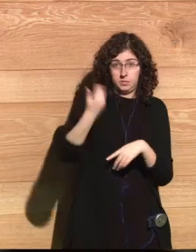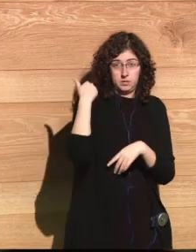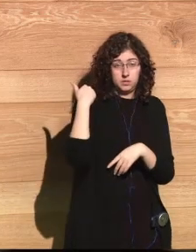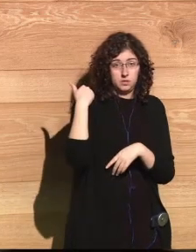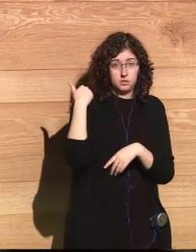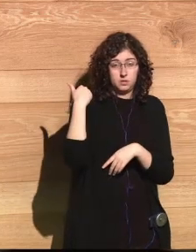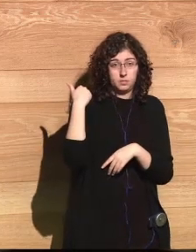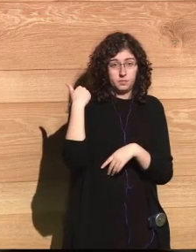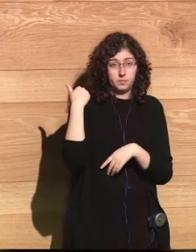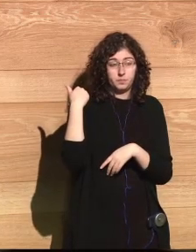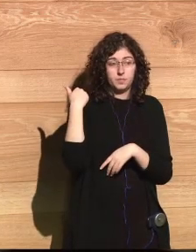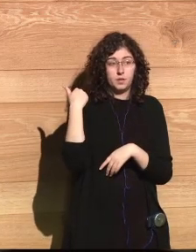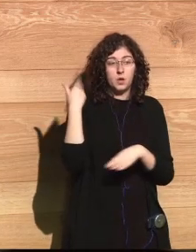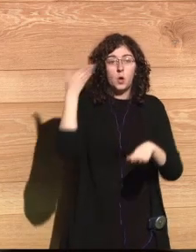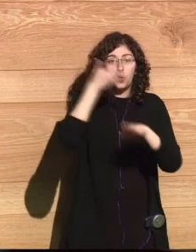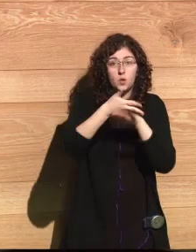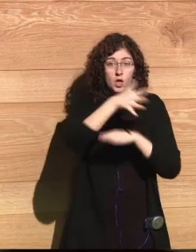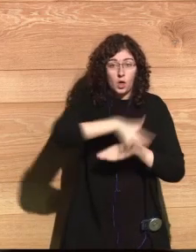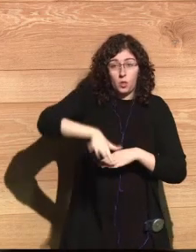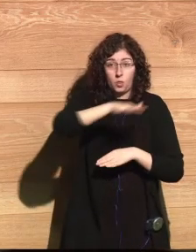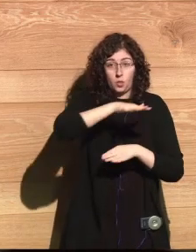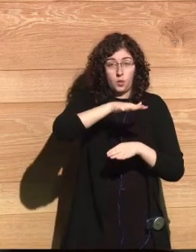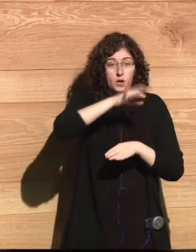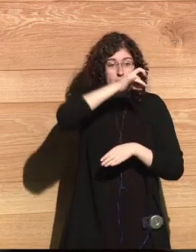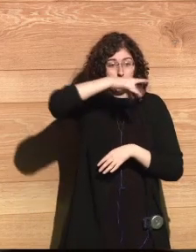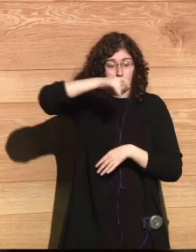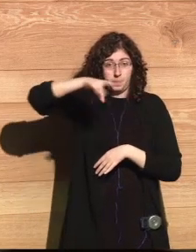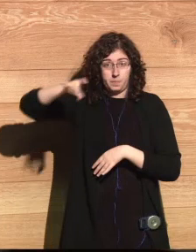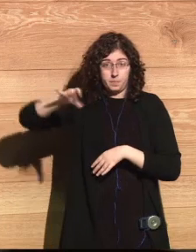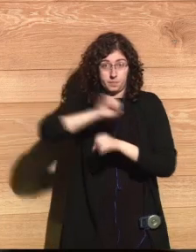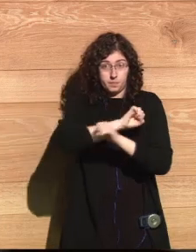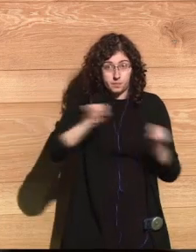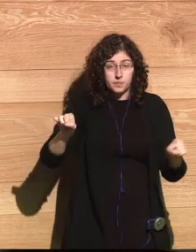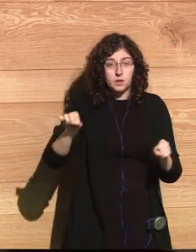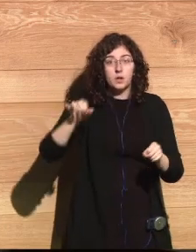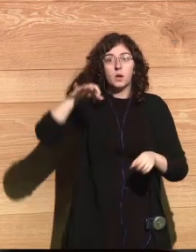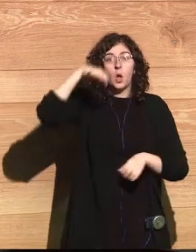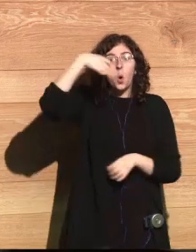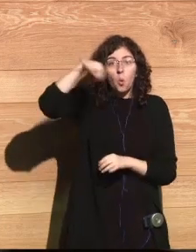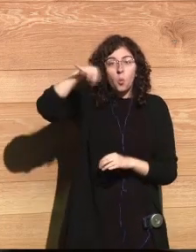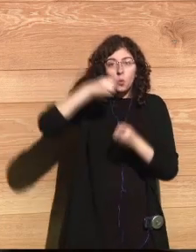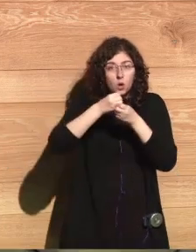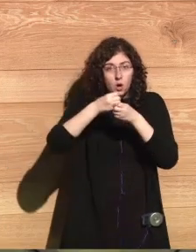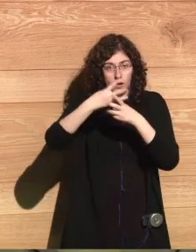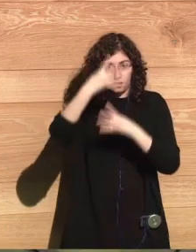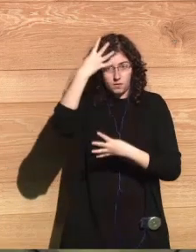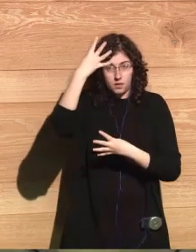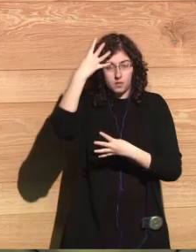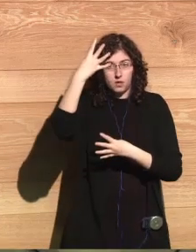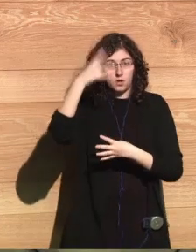Sona Zero, to the building, the only building that is in Hiroshima.